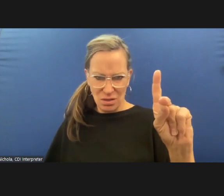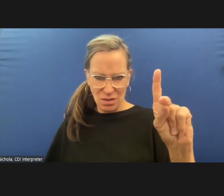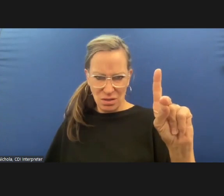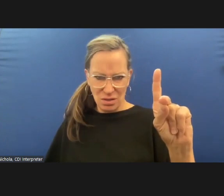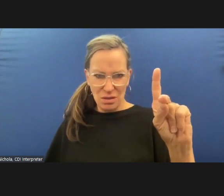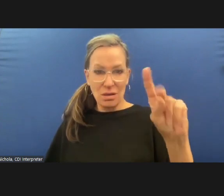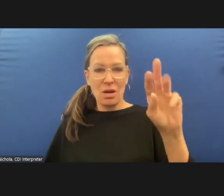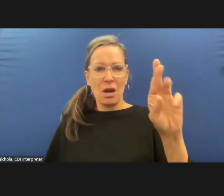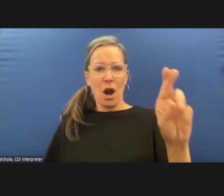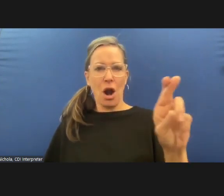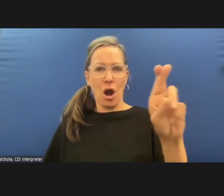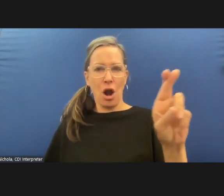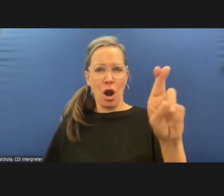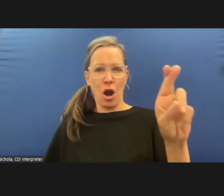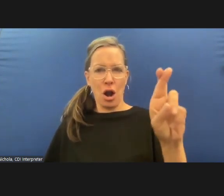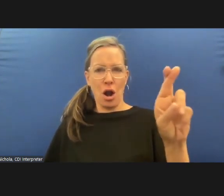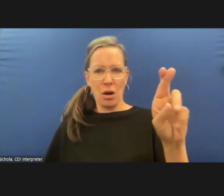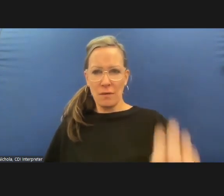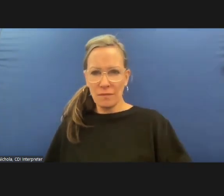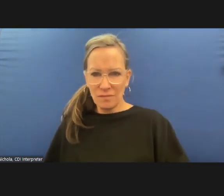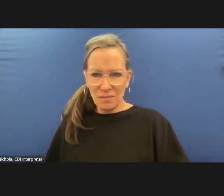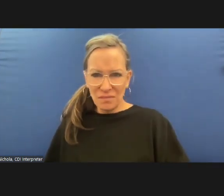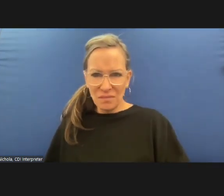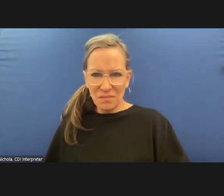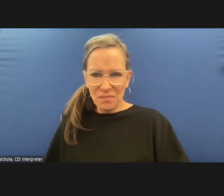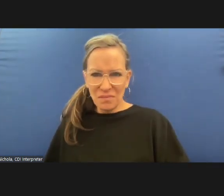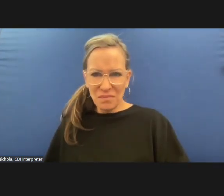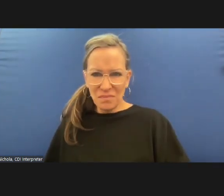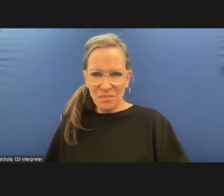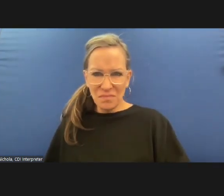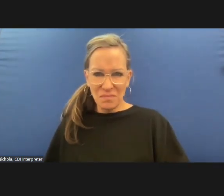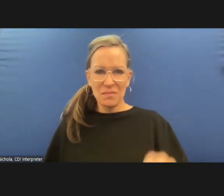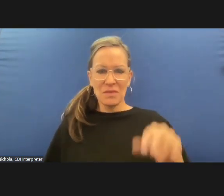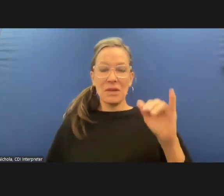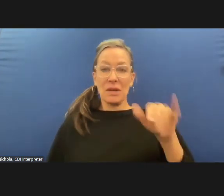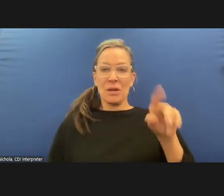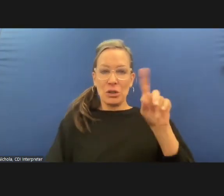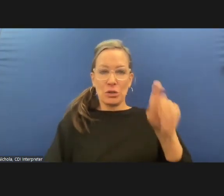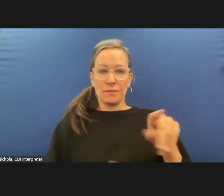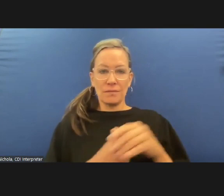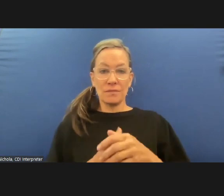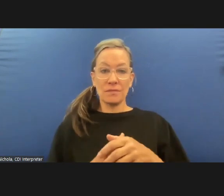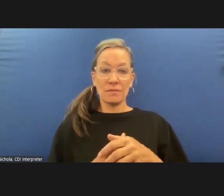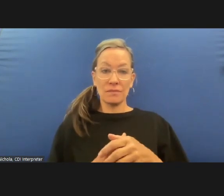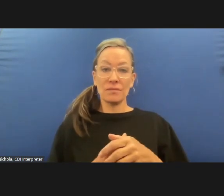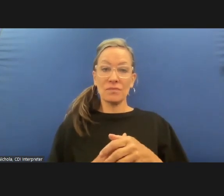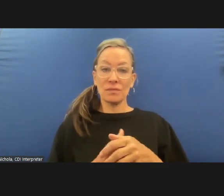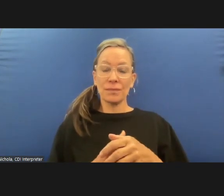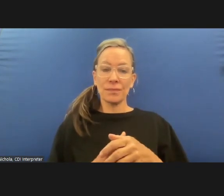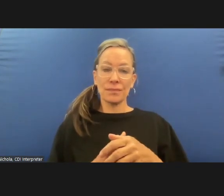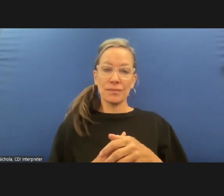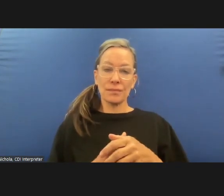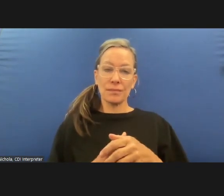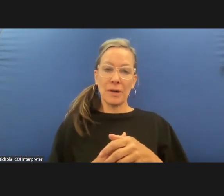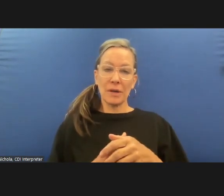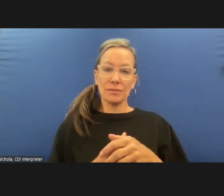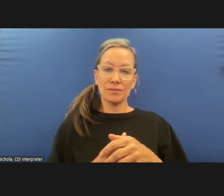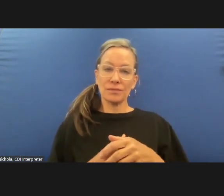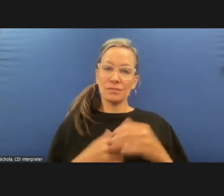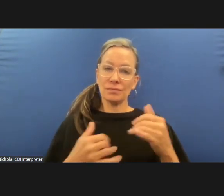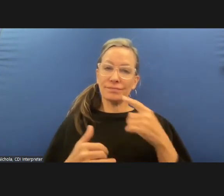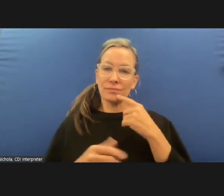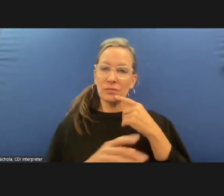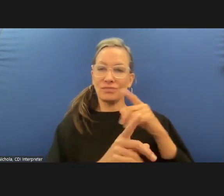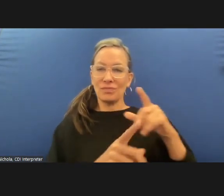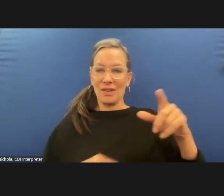board the question is retired or former sworn or law enforcement personnel and i'm assuming that means because i didn't see when it came in